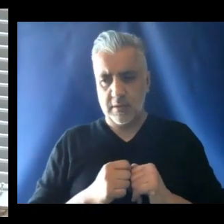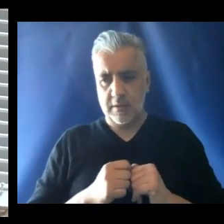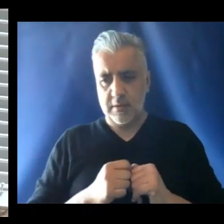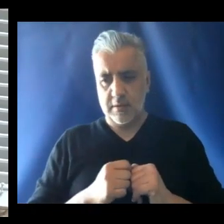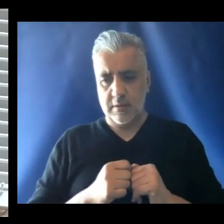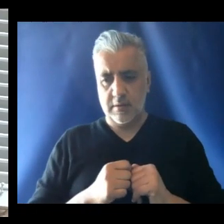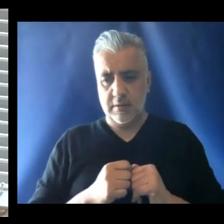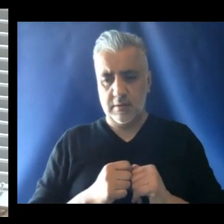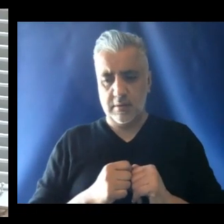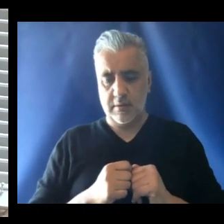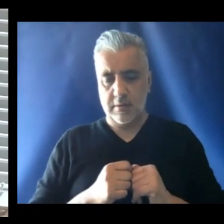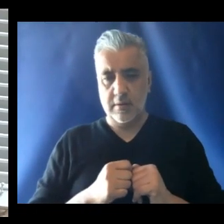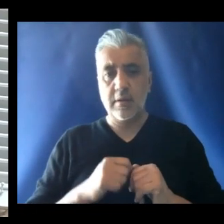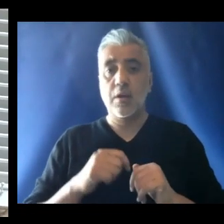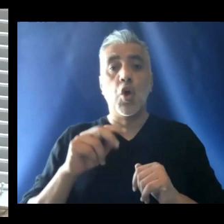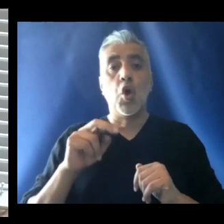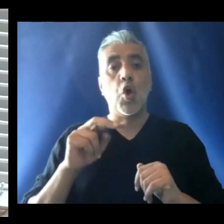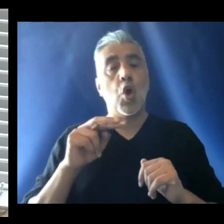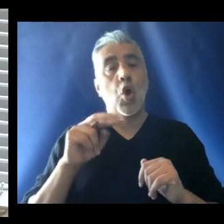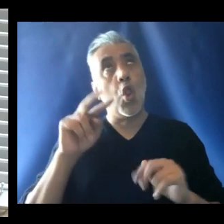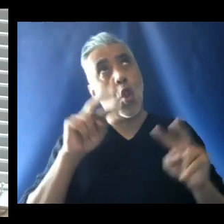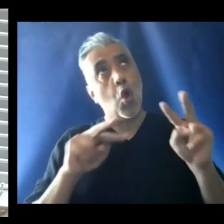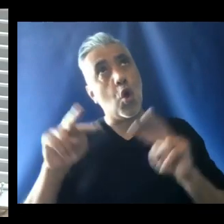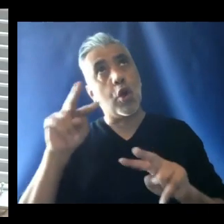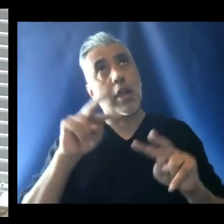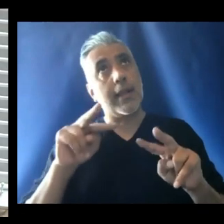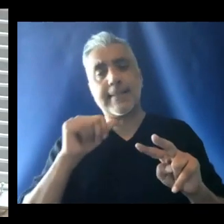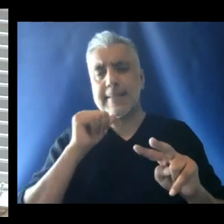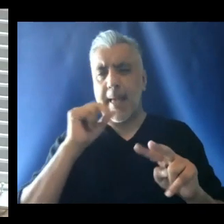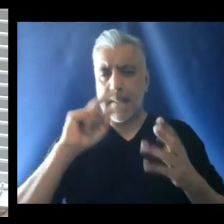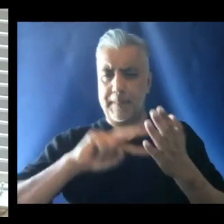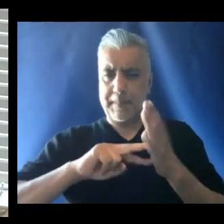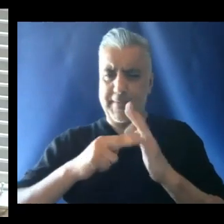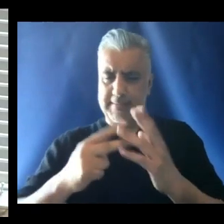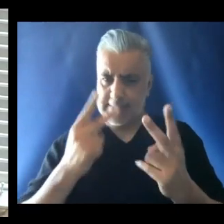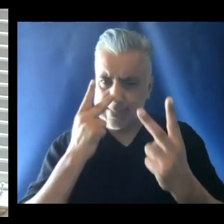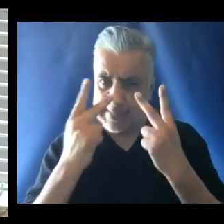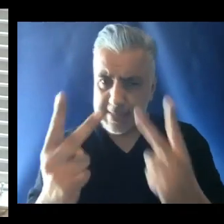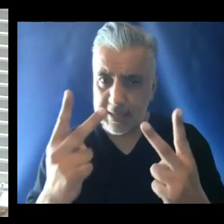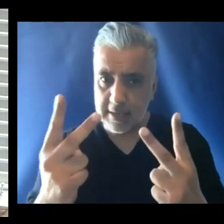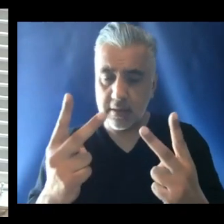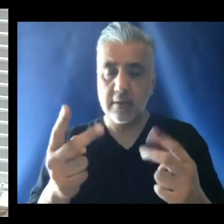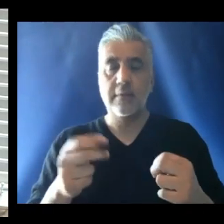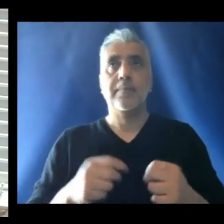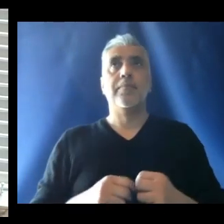Looking is not only seeing. It is more.